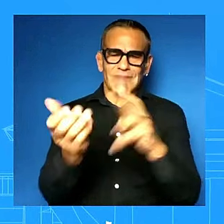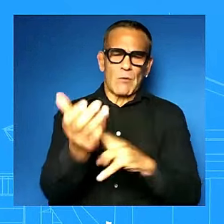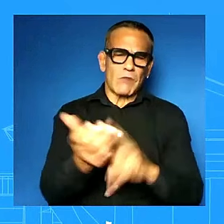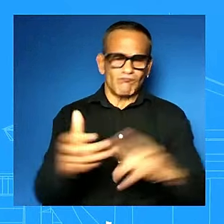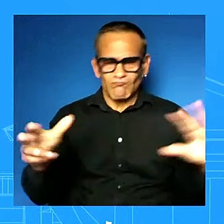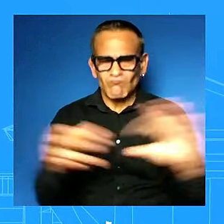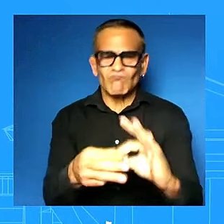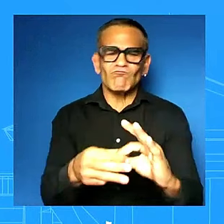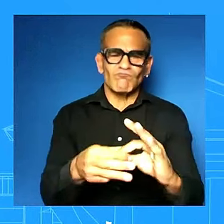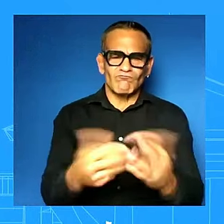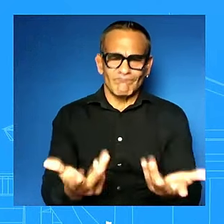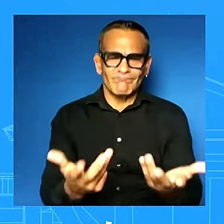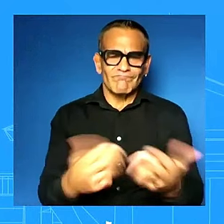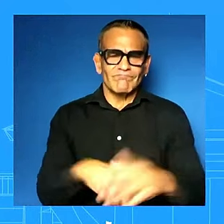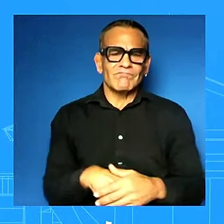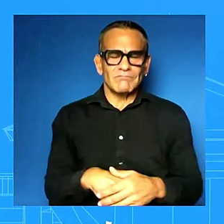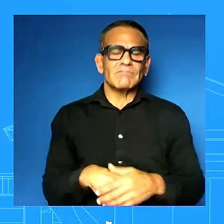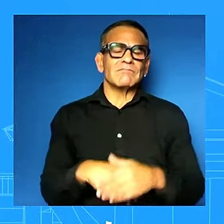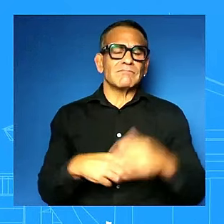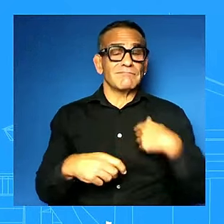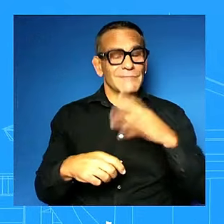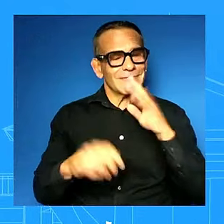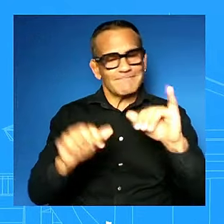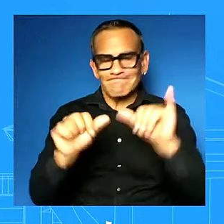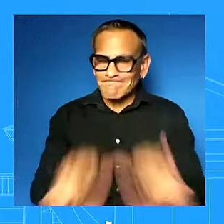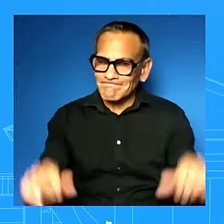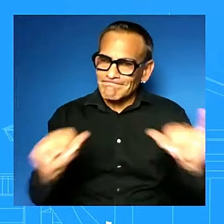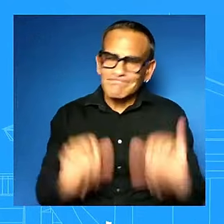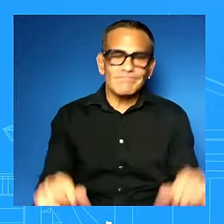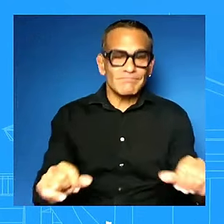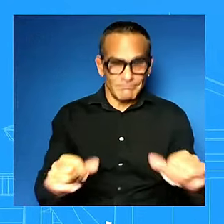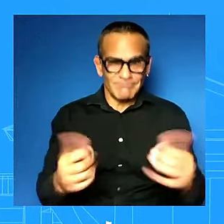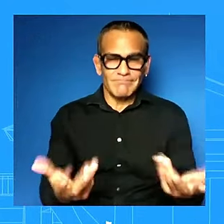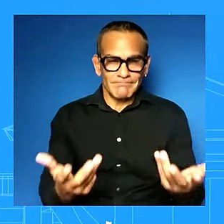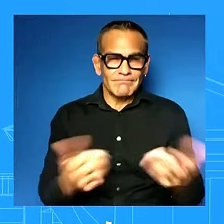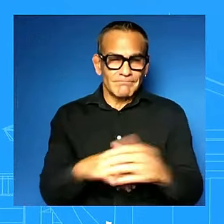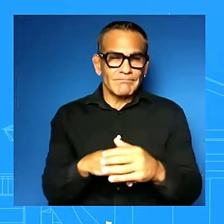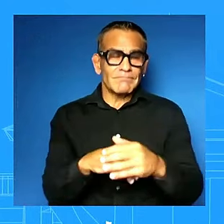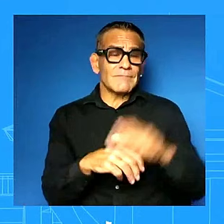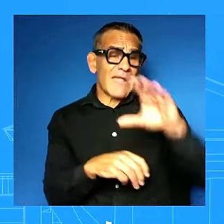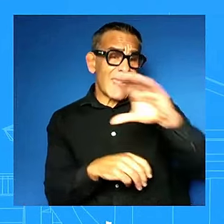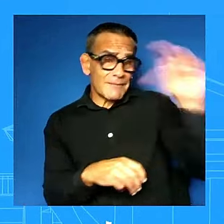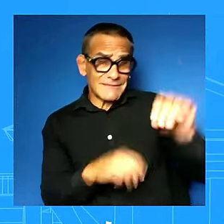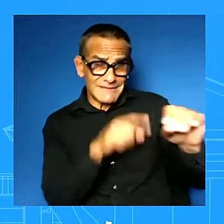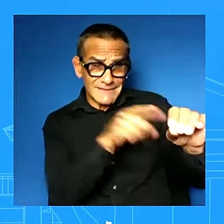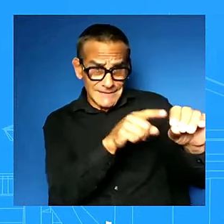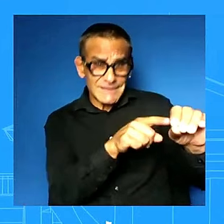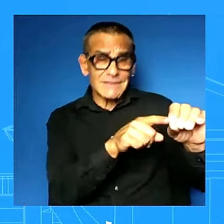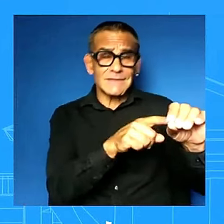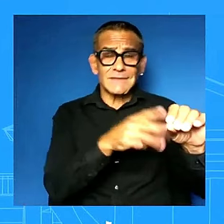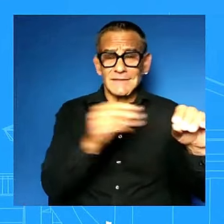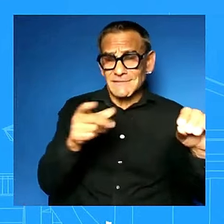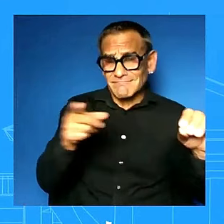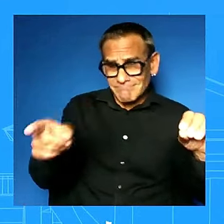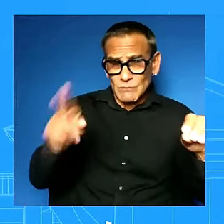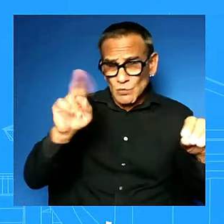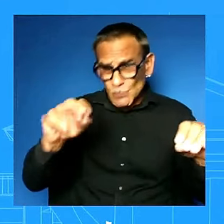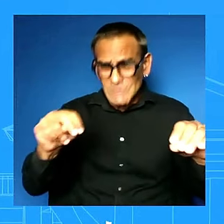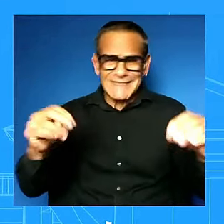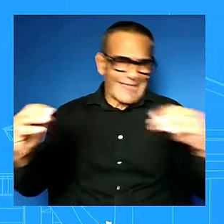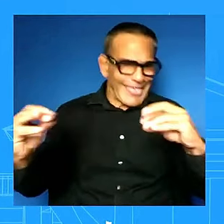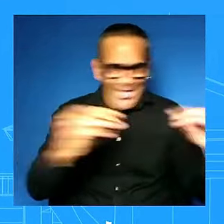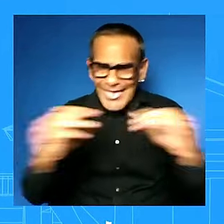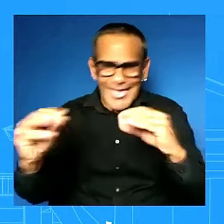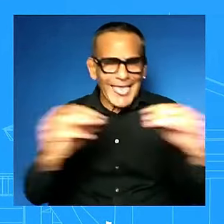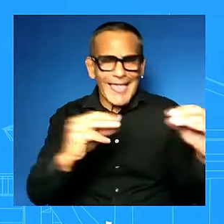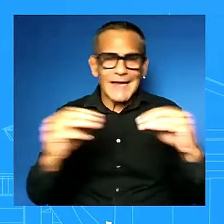when we get to when we hear uh companies and unions and these types of disputes uh and uh just leave it there when